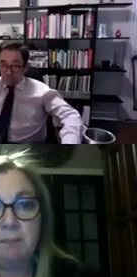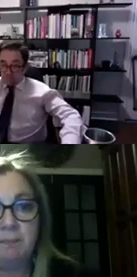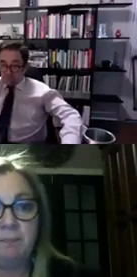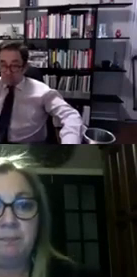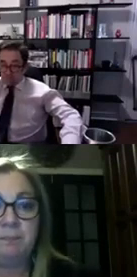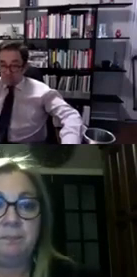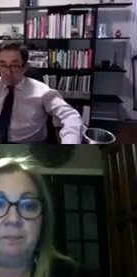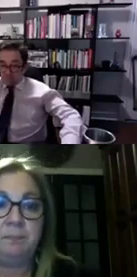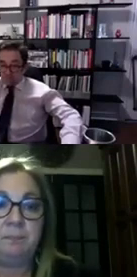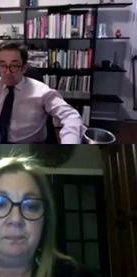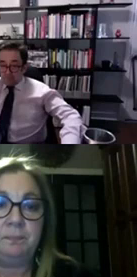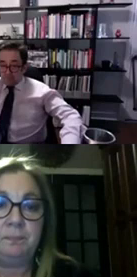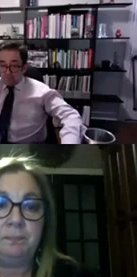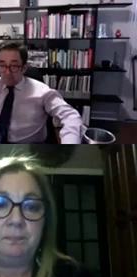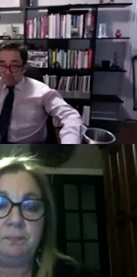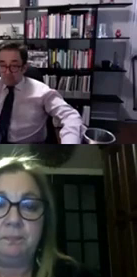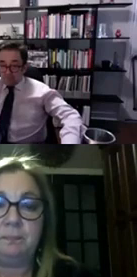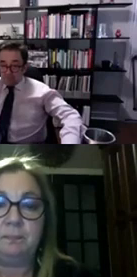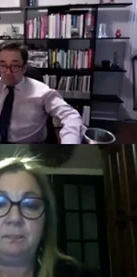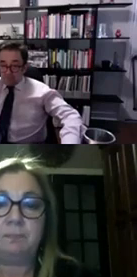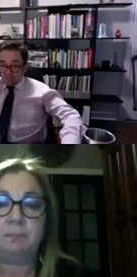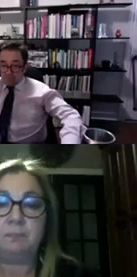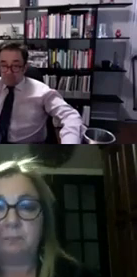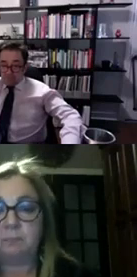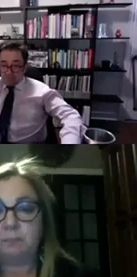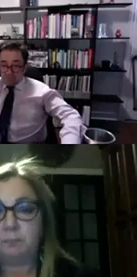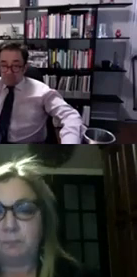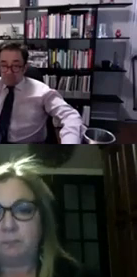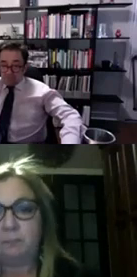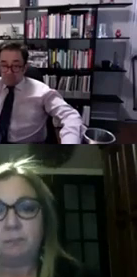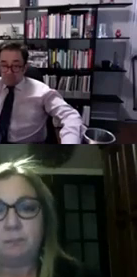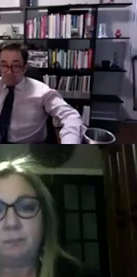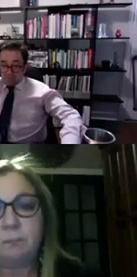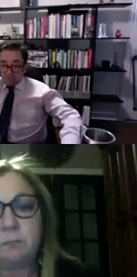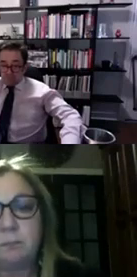well i agree thank you so